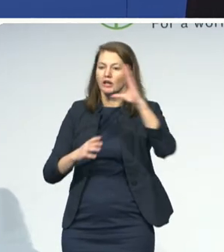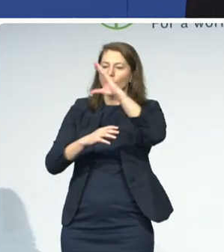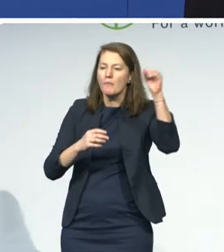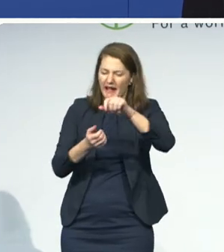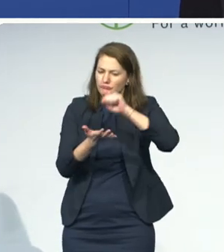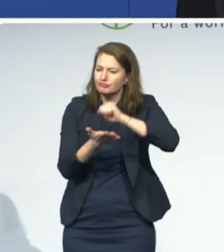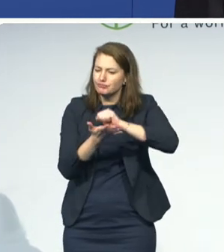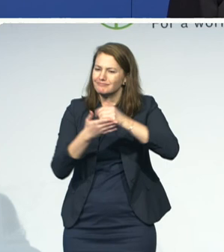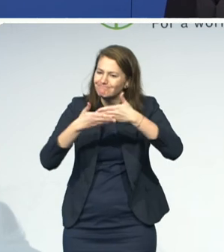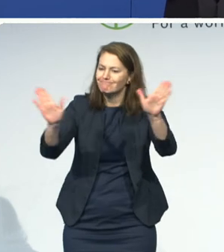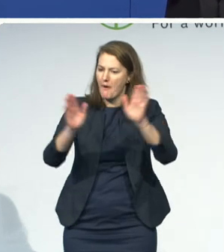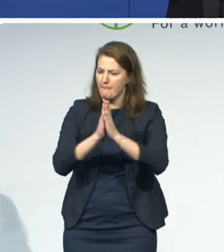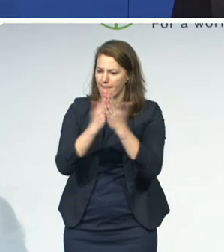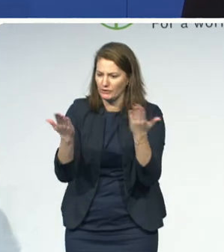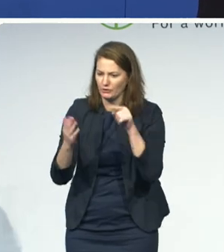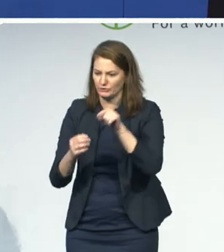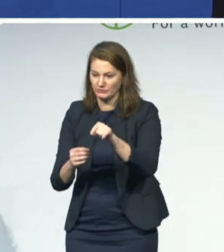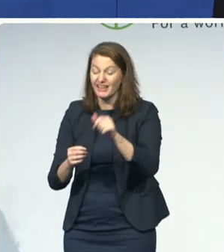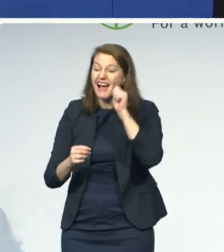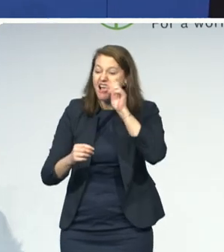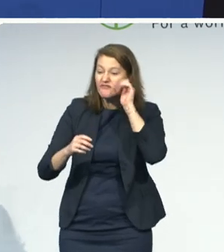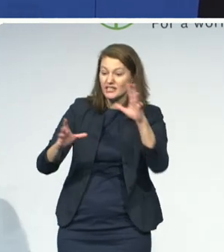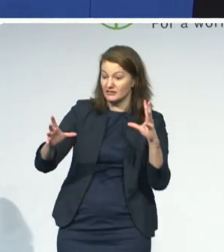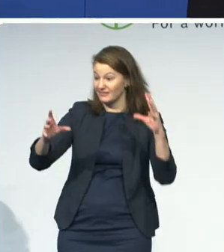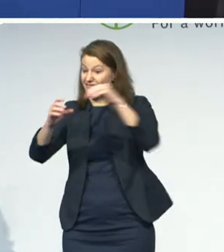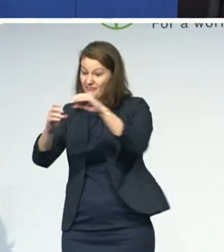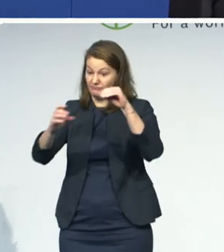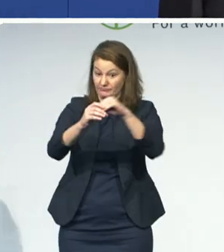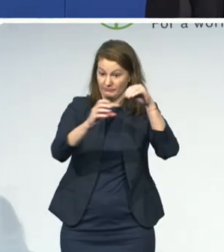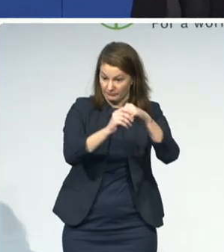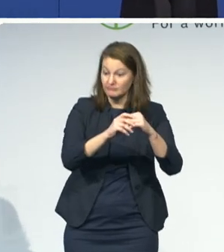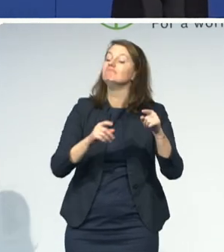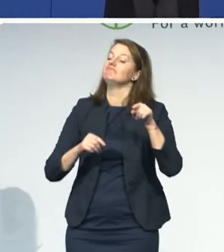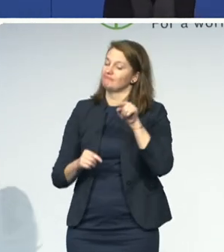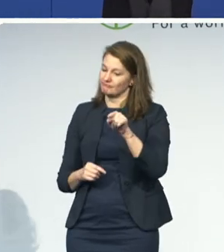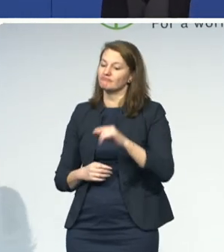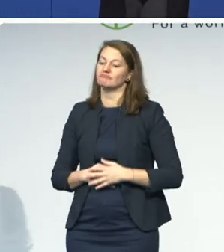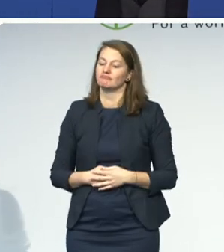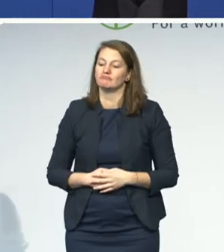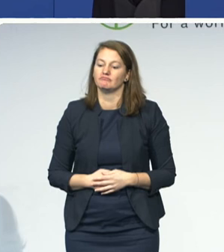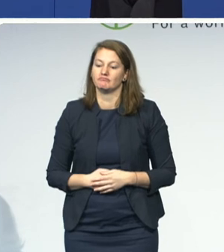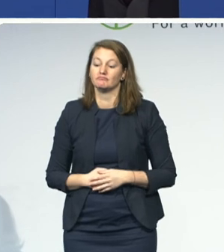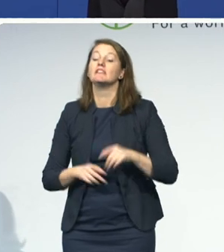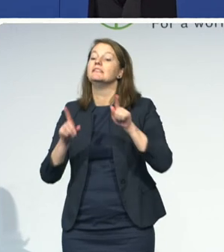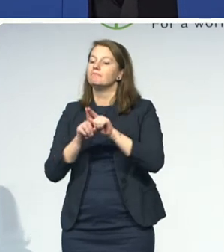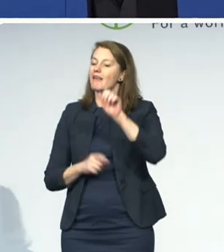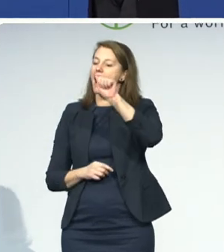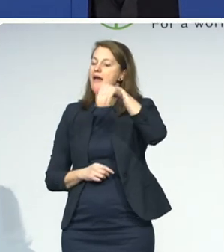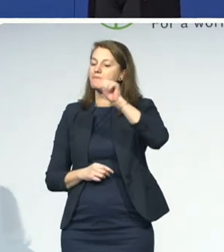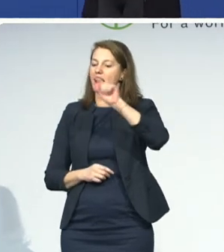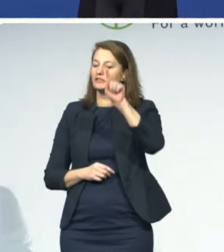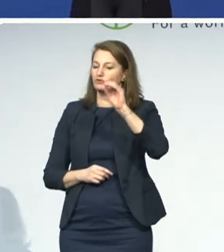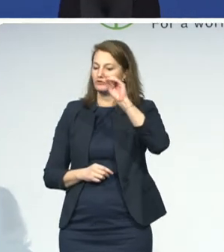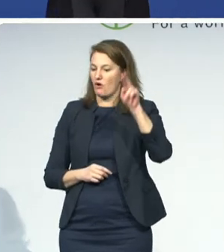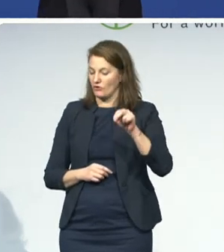Amazon, we will have in the Bookshare library today. And that's also important about school books. So, how do